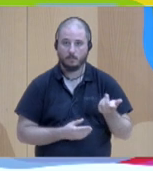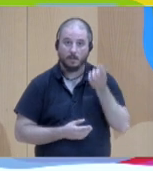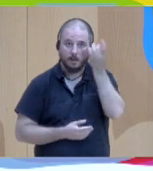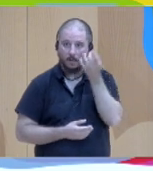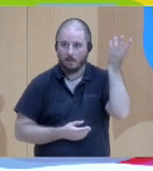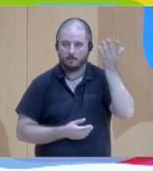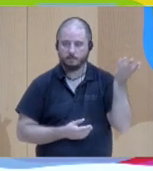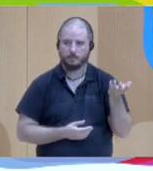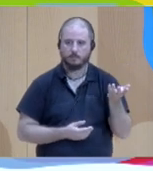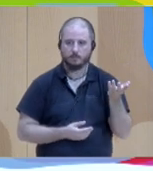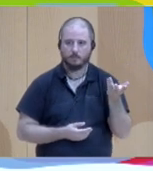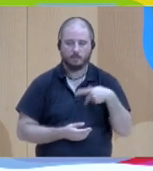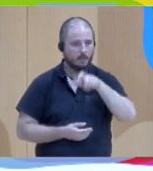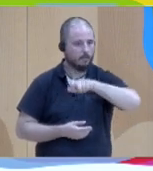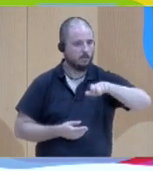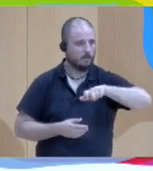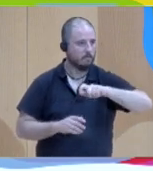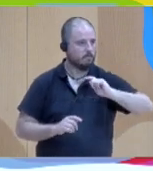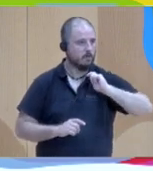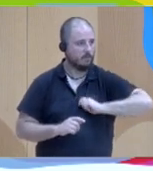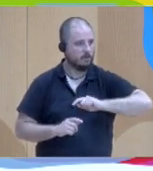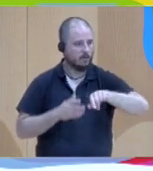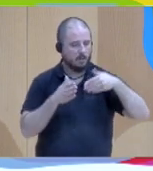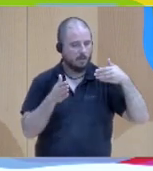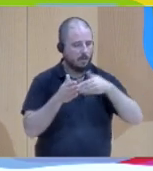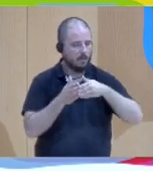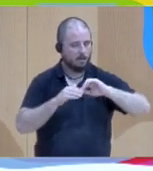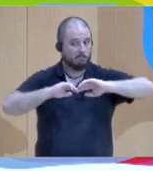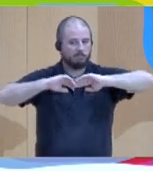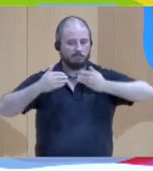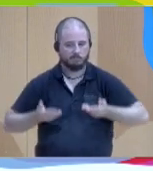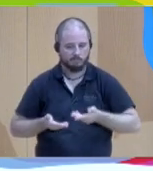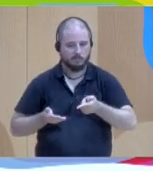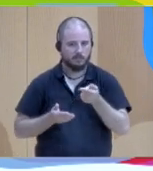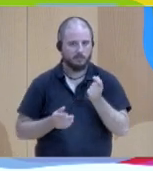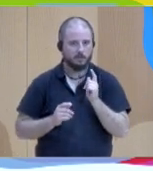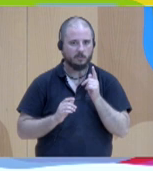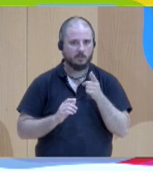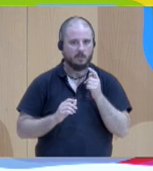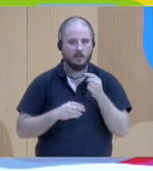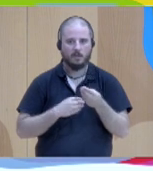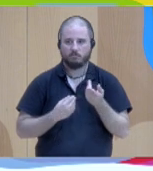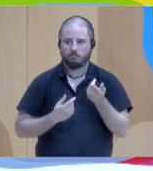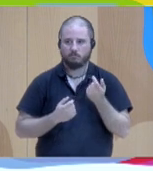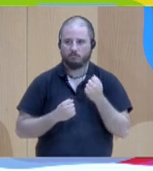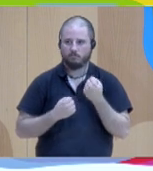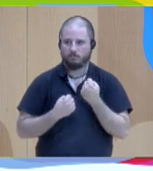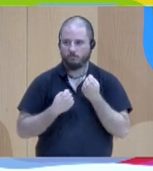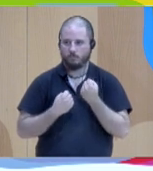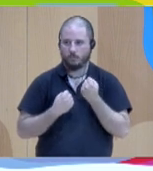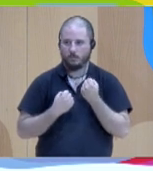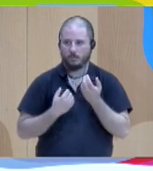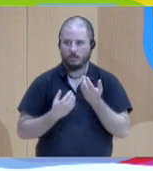It saves a lot of energy. And that's what we wanted to concentrate on. The sort of difficult cases, complex